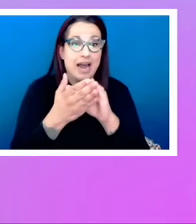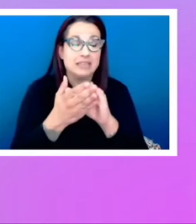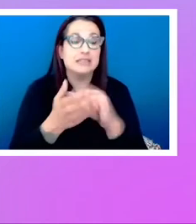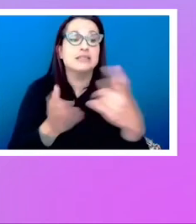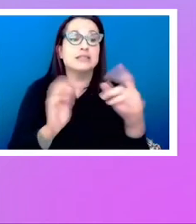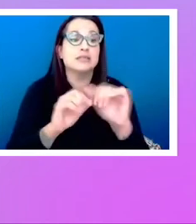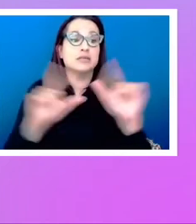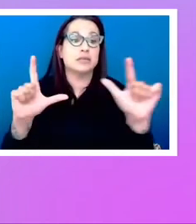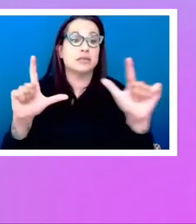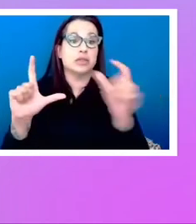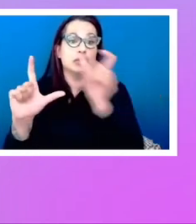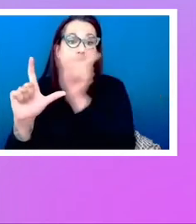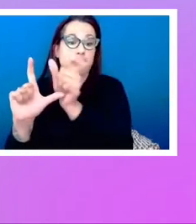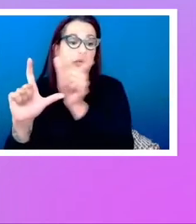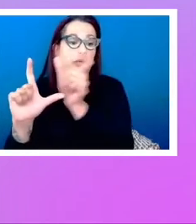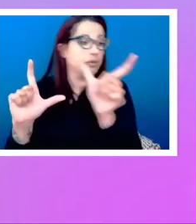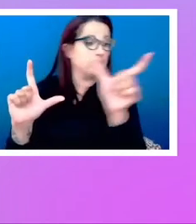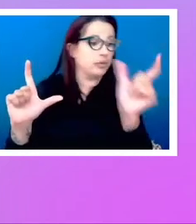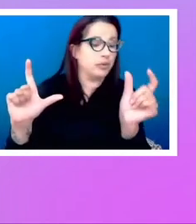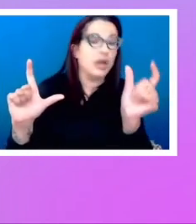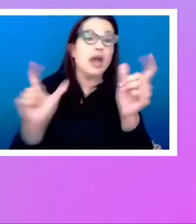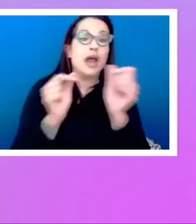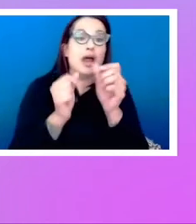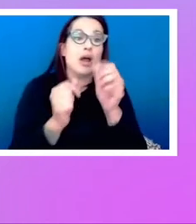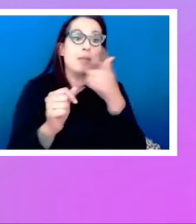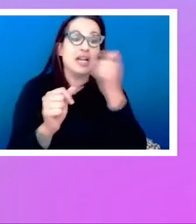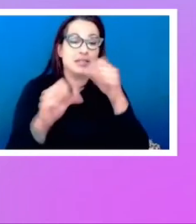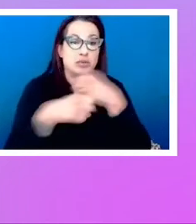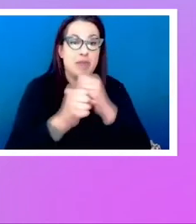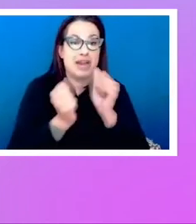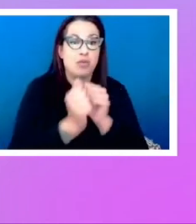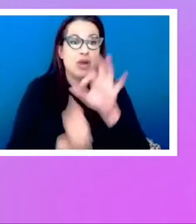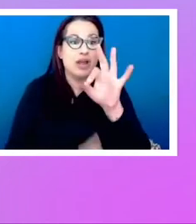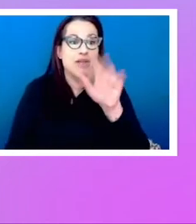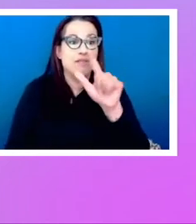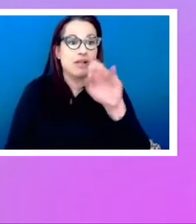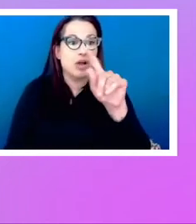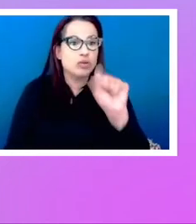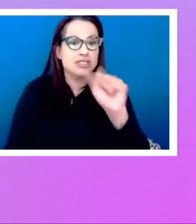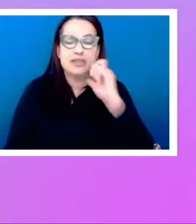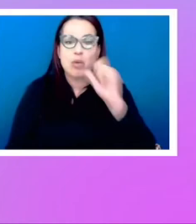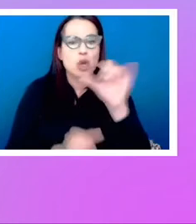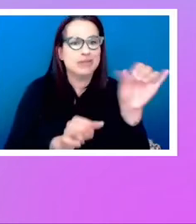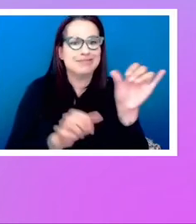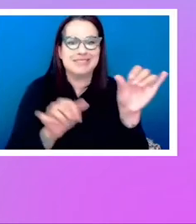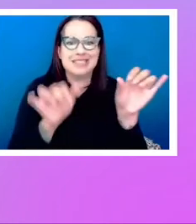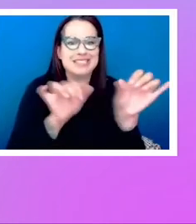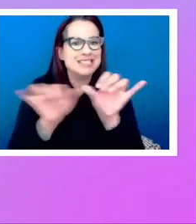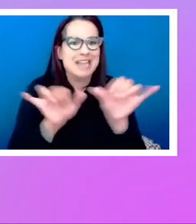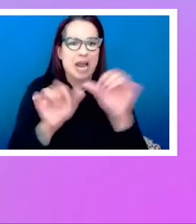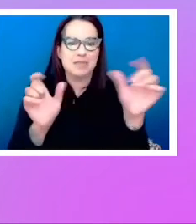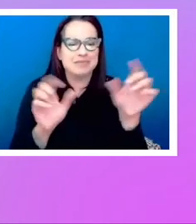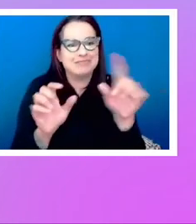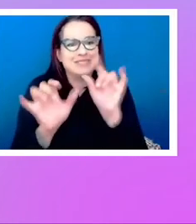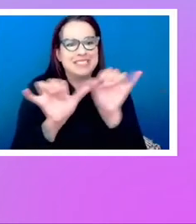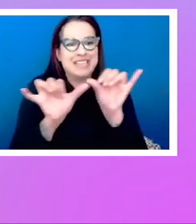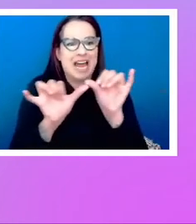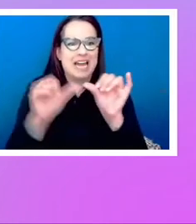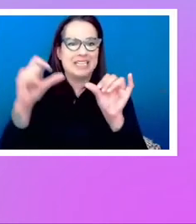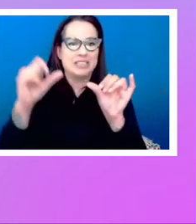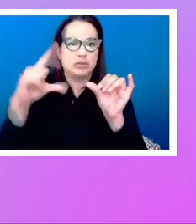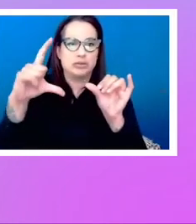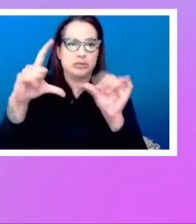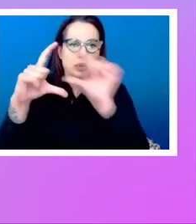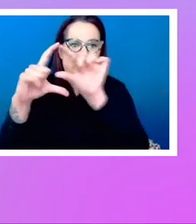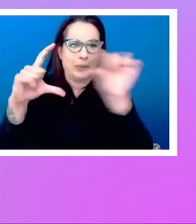it was done with floats, then they weren't even as tall as each other, you know, there was no way to do that. And this was really the best we could hope